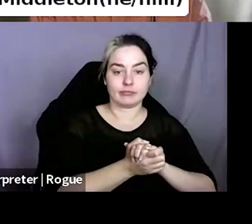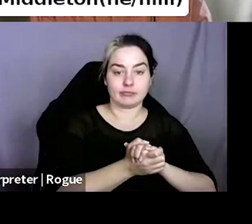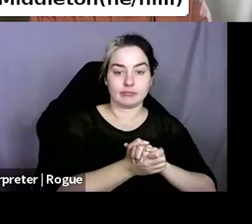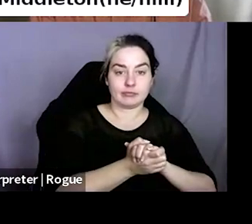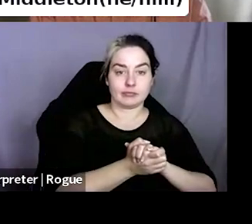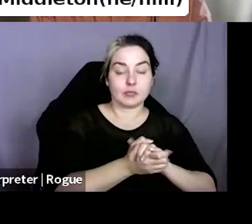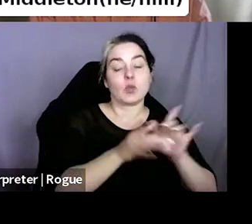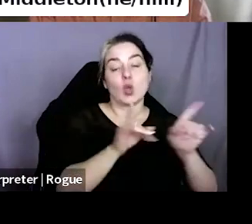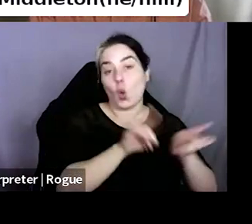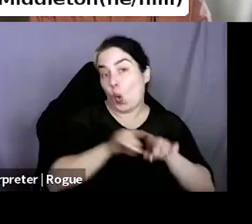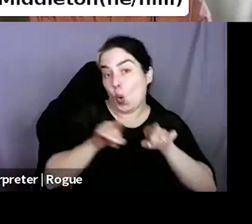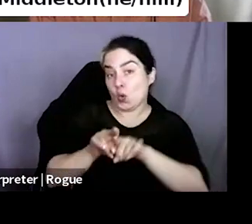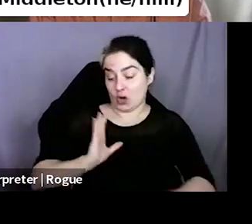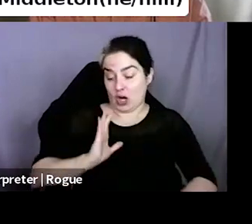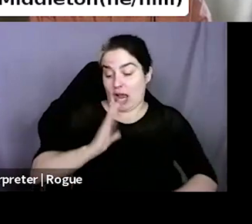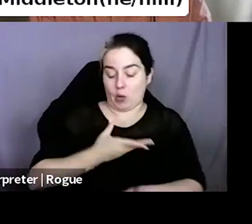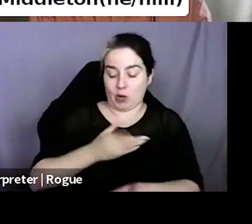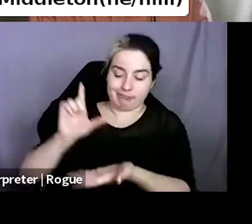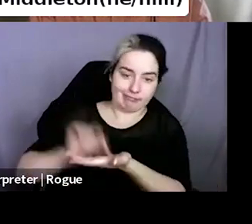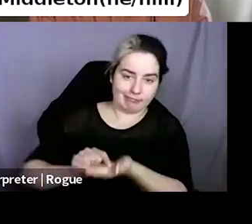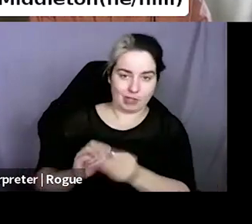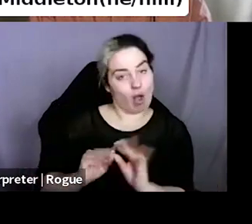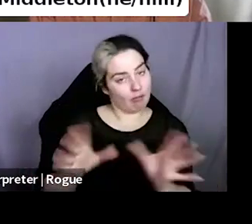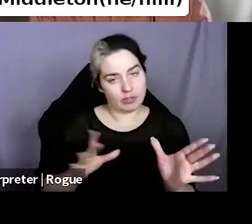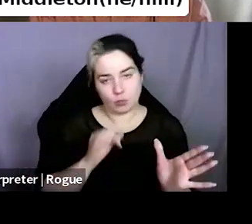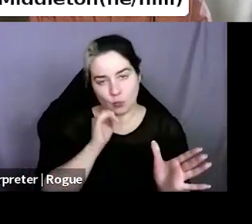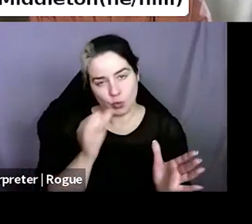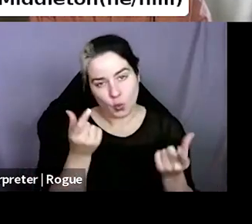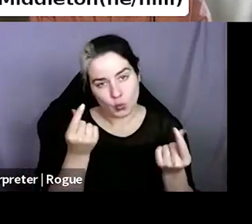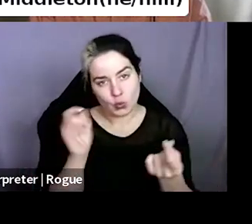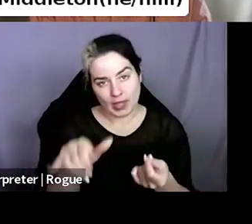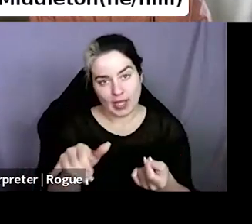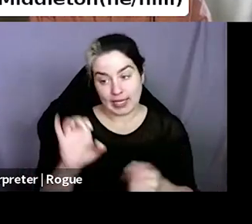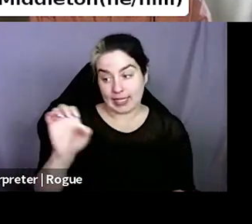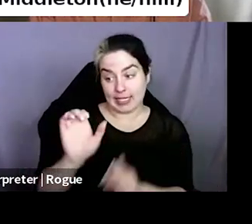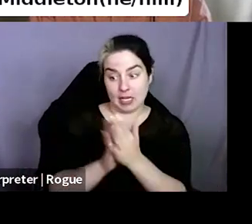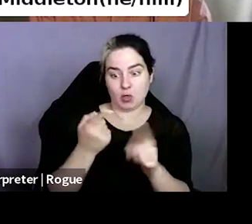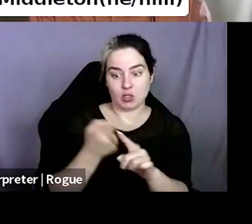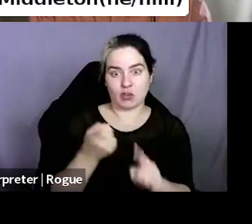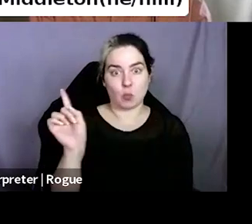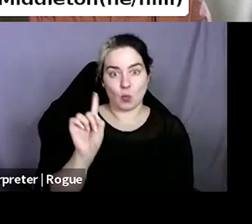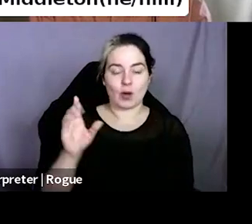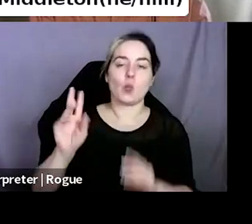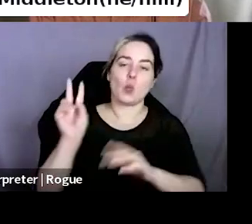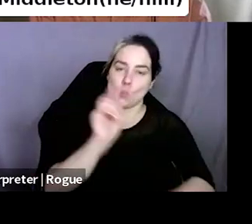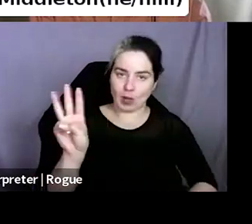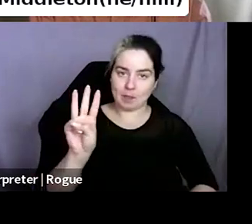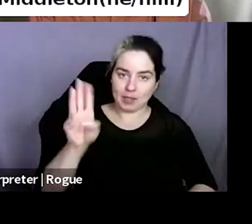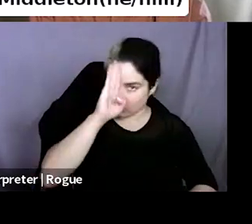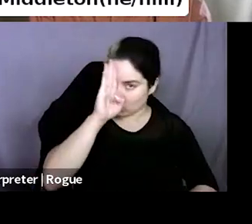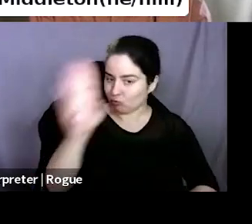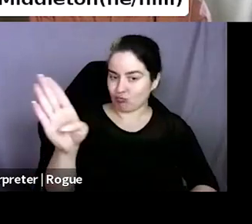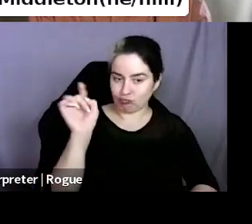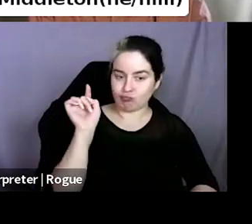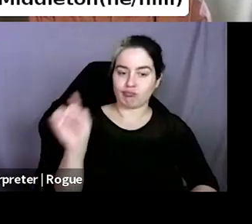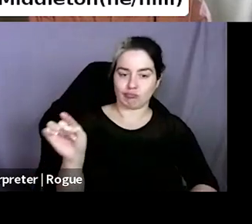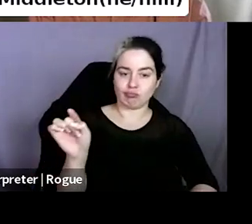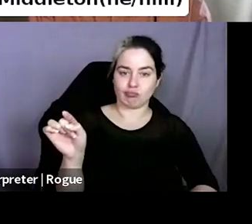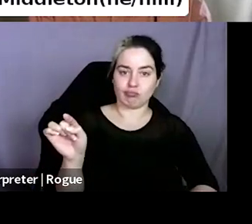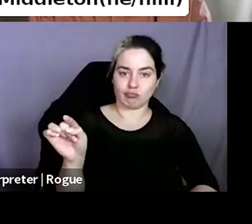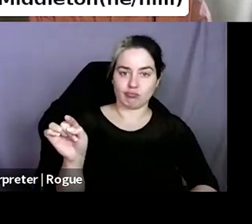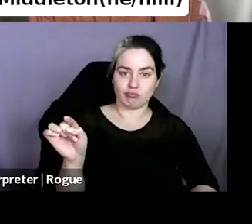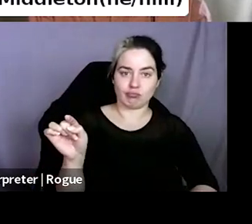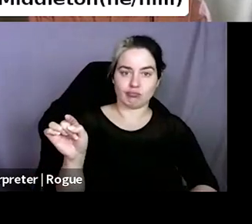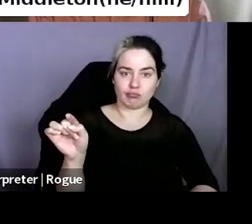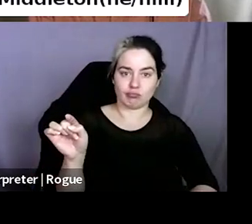for our publications, we obviously don't do that. We have the eBooks directly through our website. Um, they won't look at us and there will